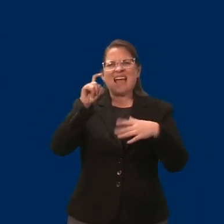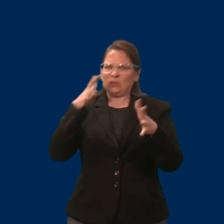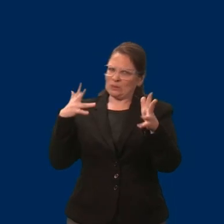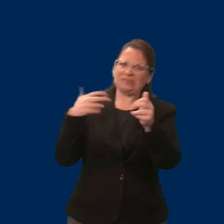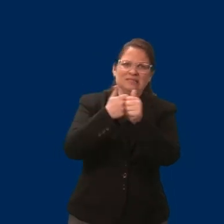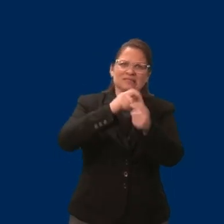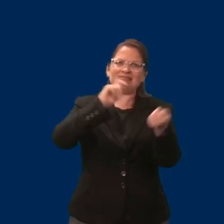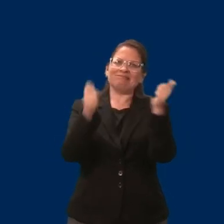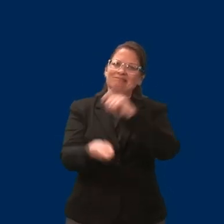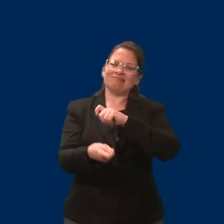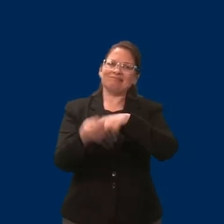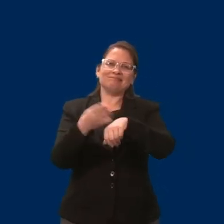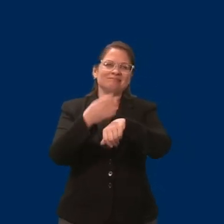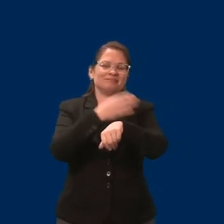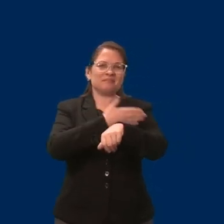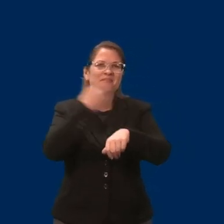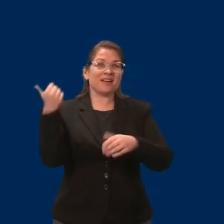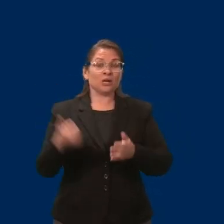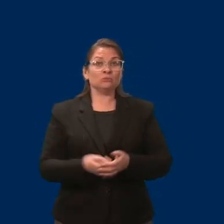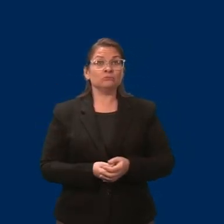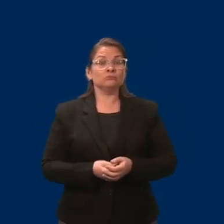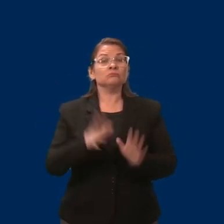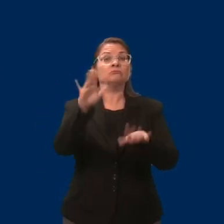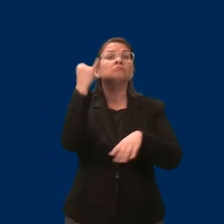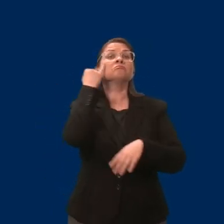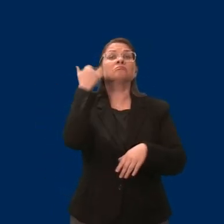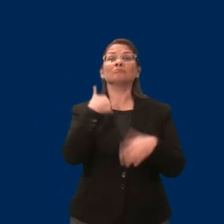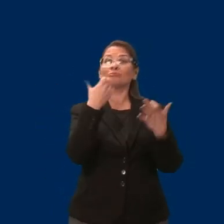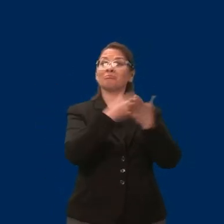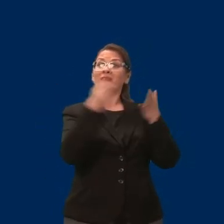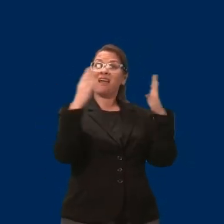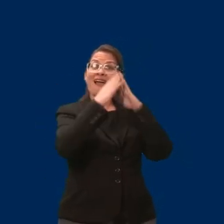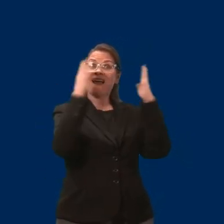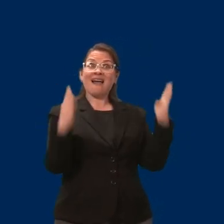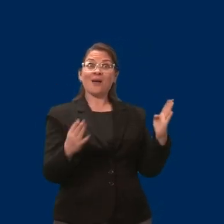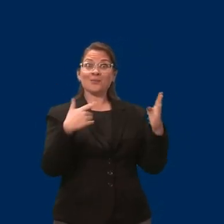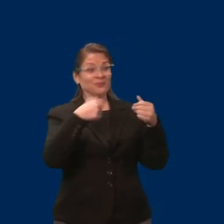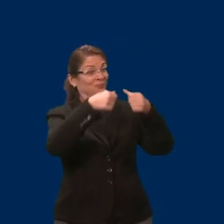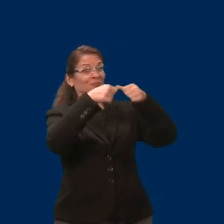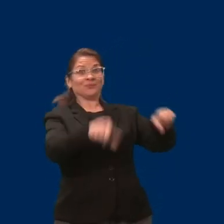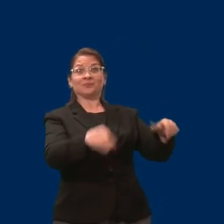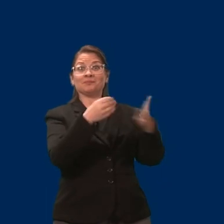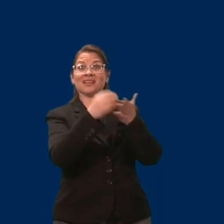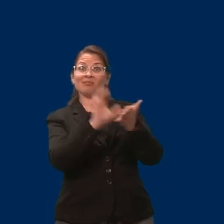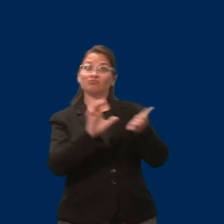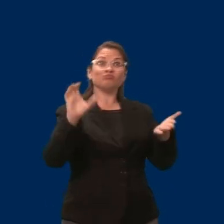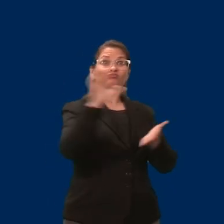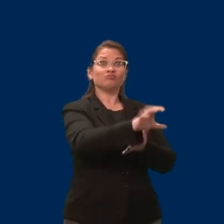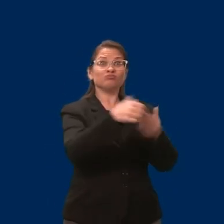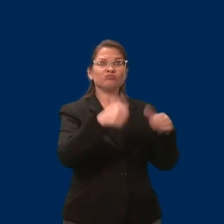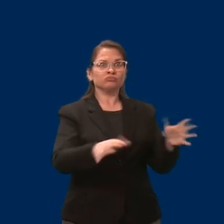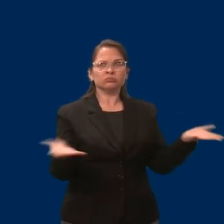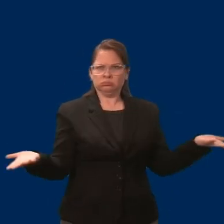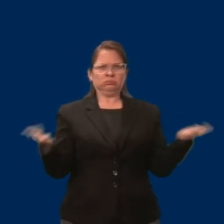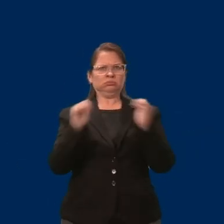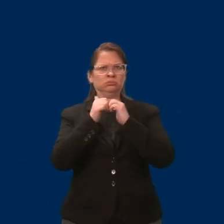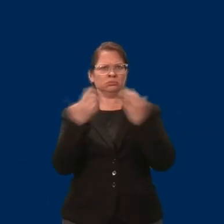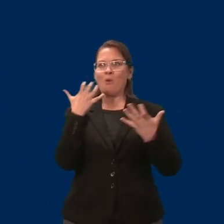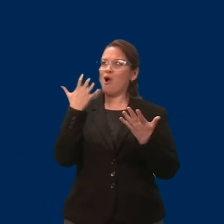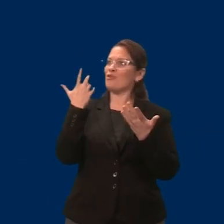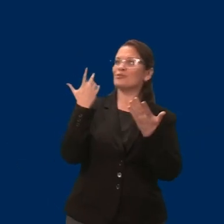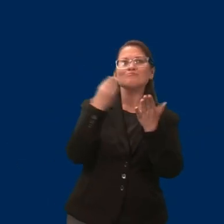Well, we can't really save up to afford even a down payment. So, we're kind of limited on a lot of things that